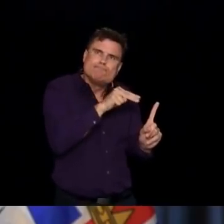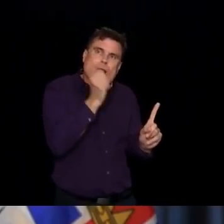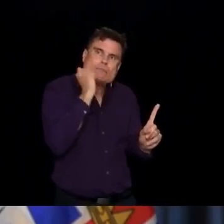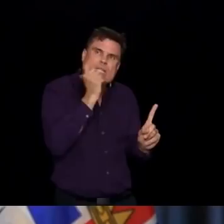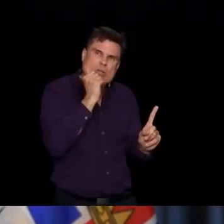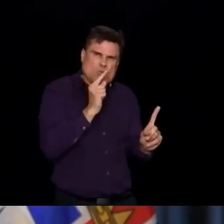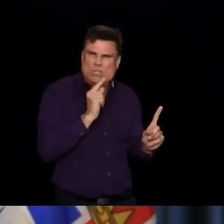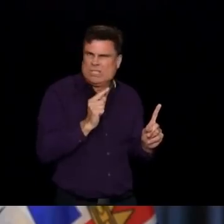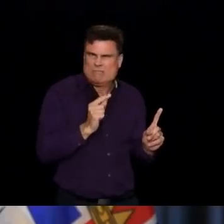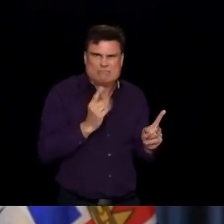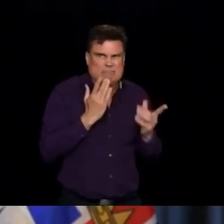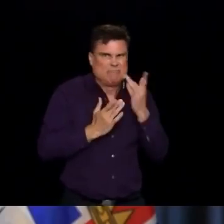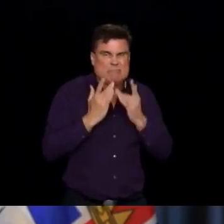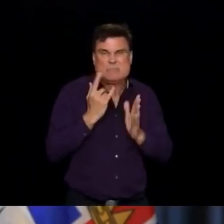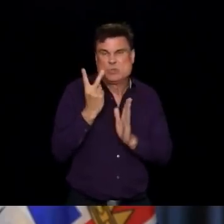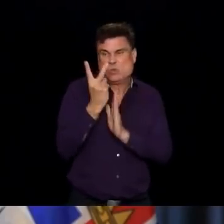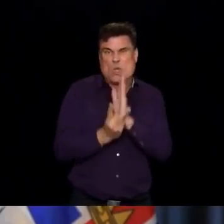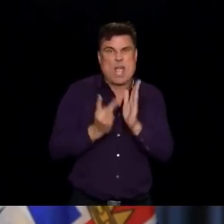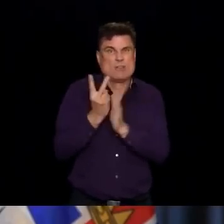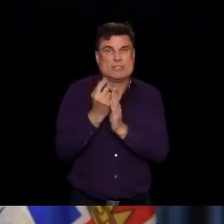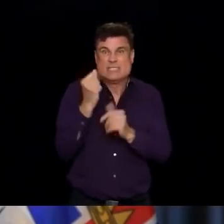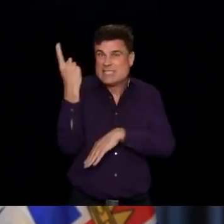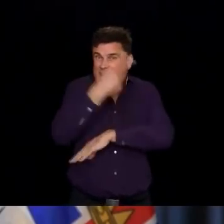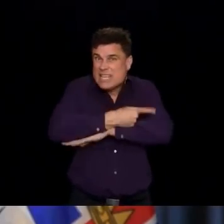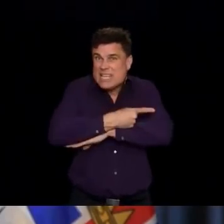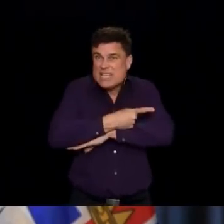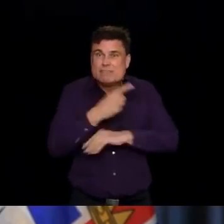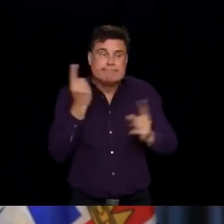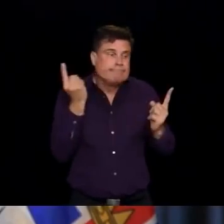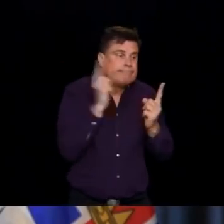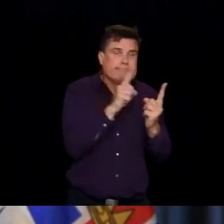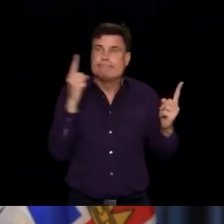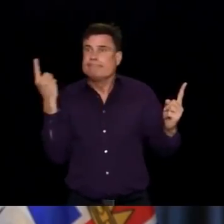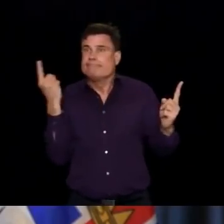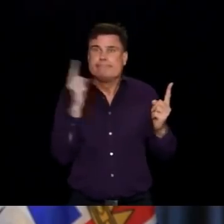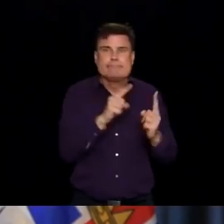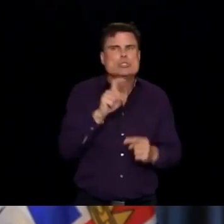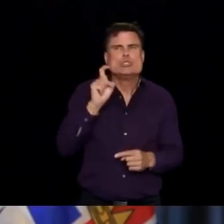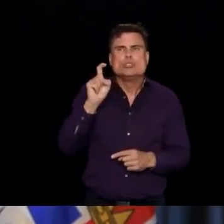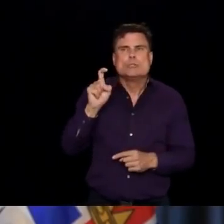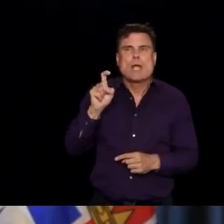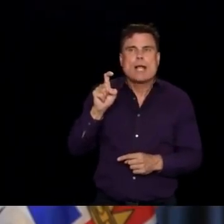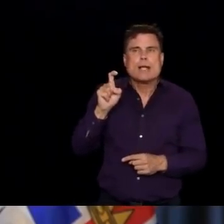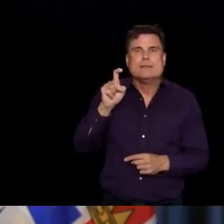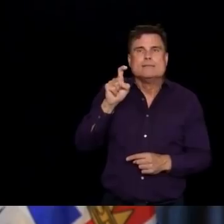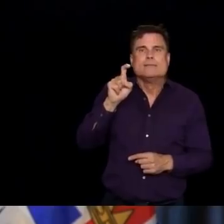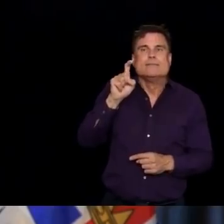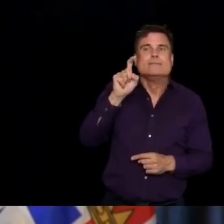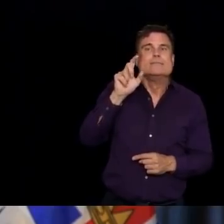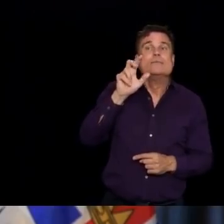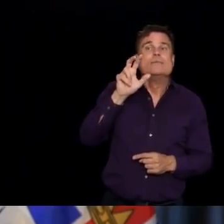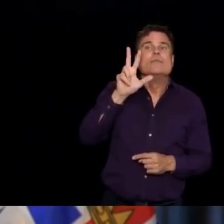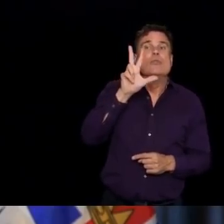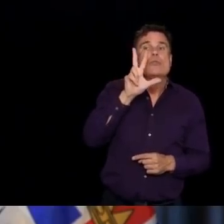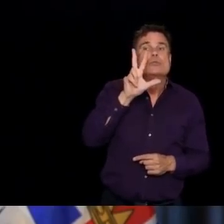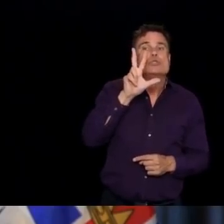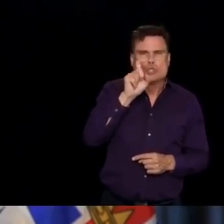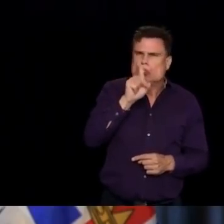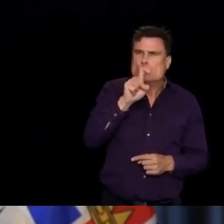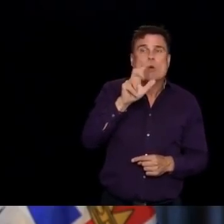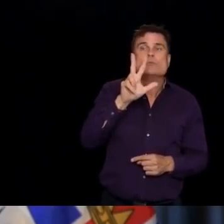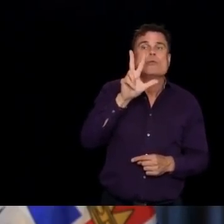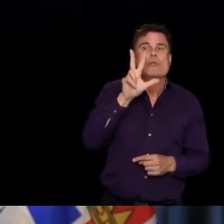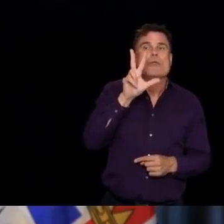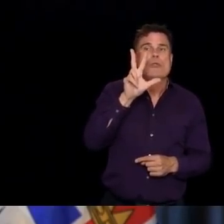care standards have gone up from, I think, 3.08. And at the end of this year, the average care standard